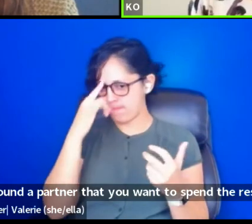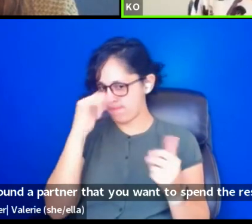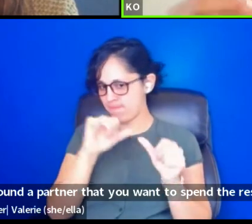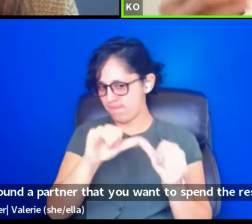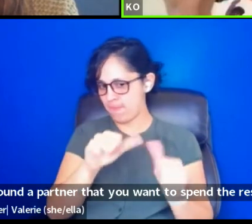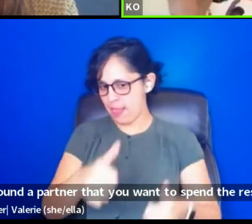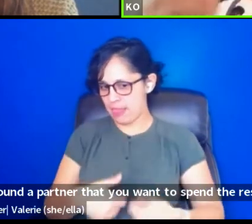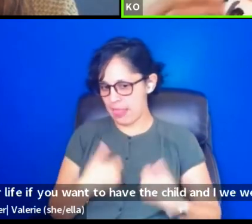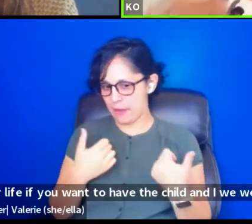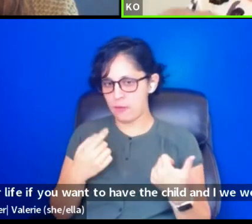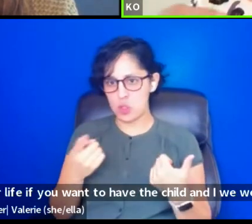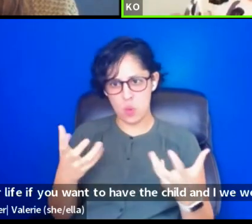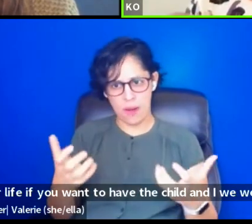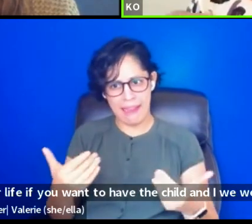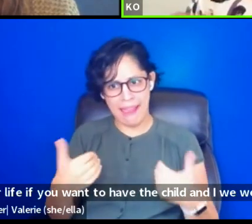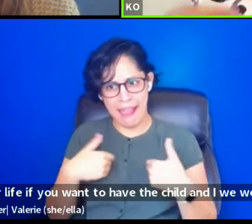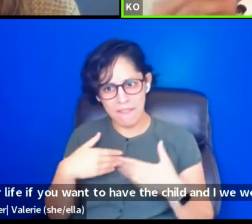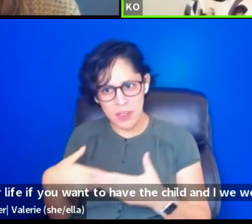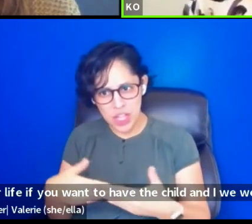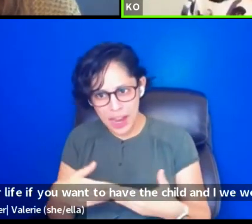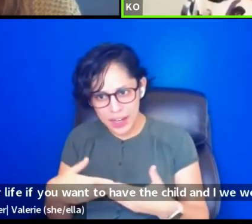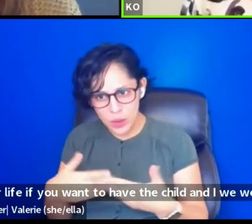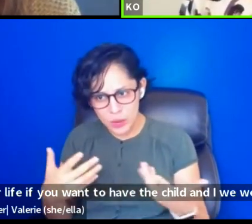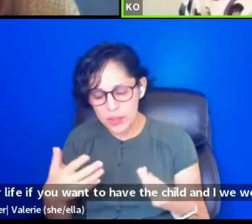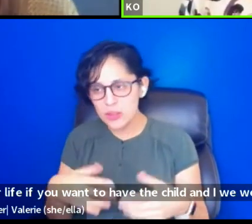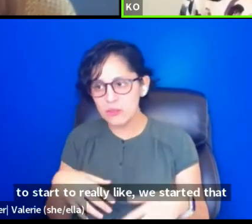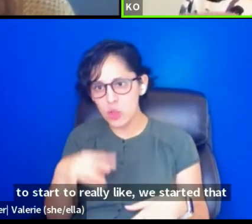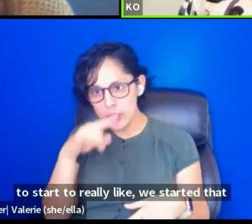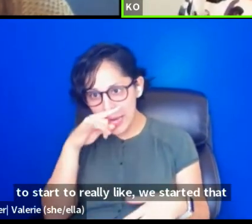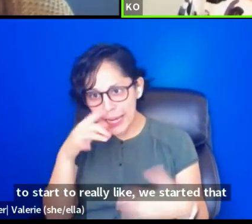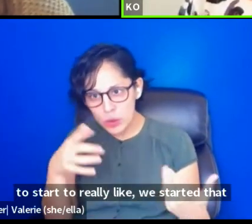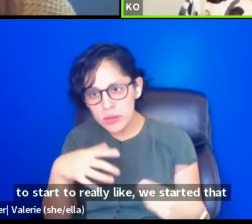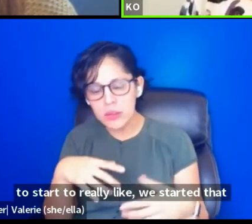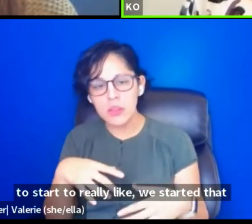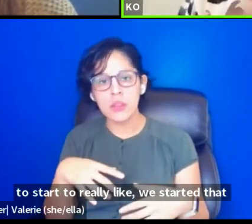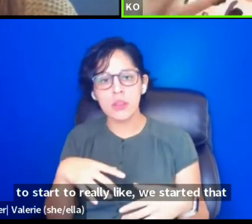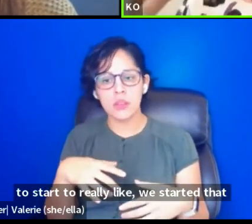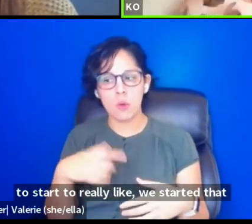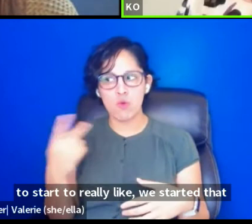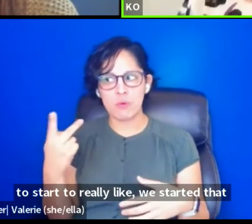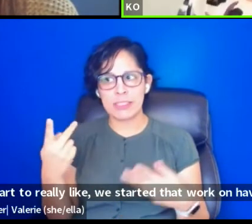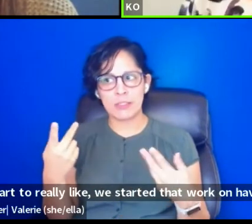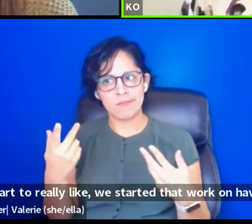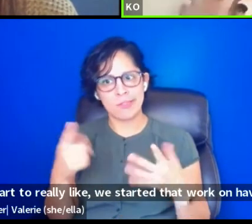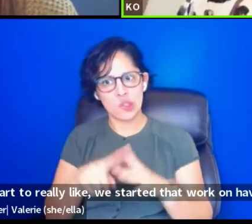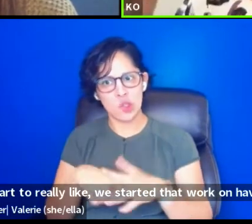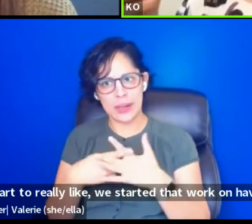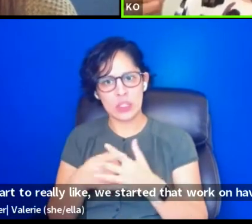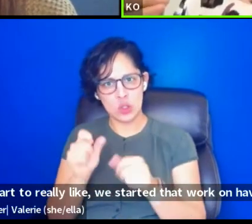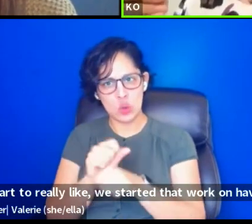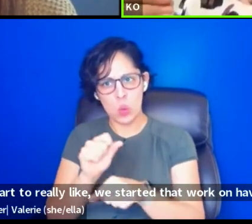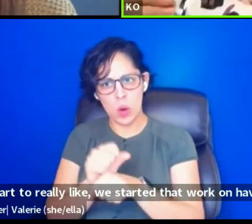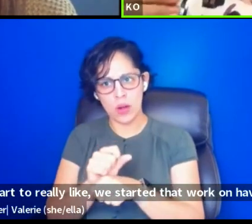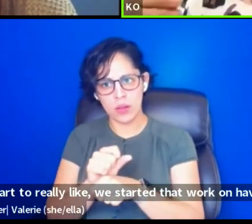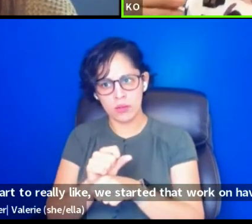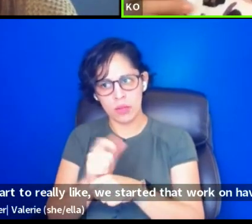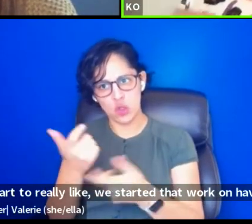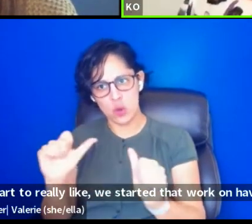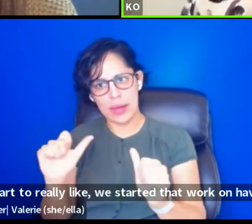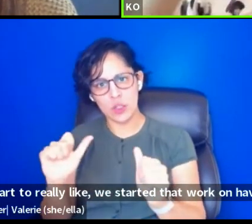to start to, to really like, we started that work on having a child. And my body was like, your window has passed.